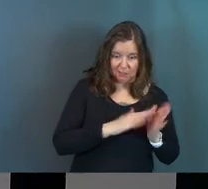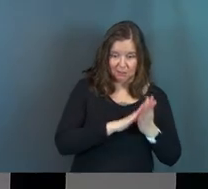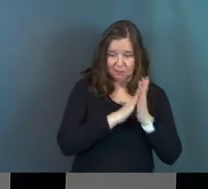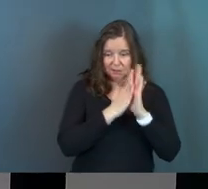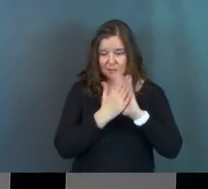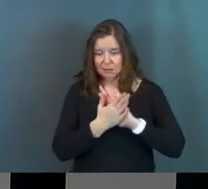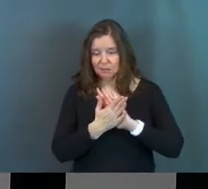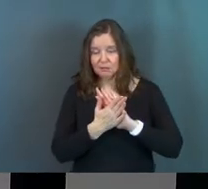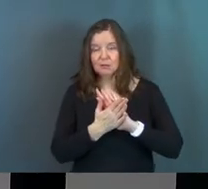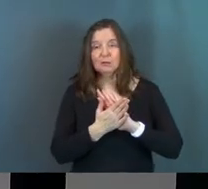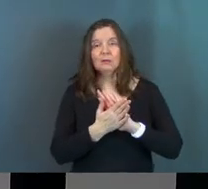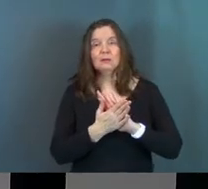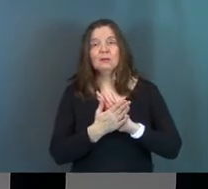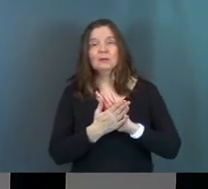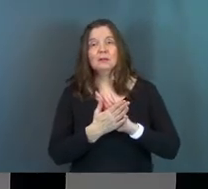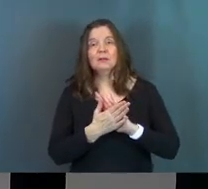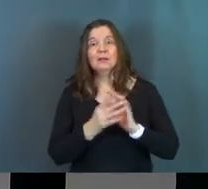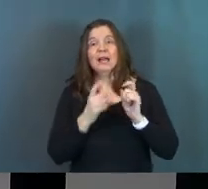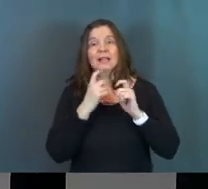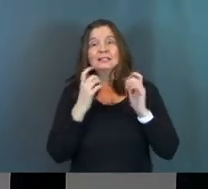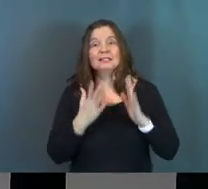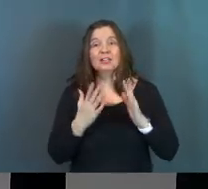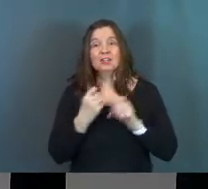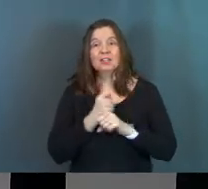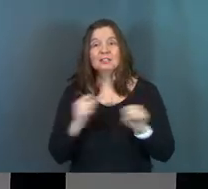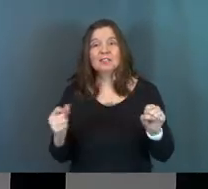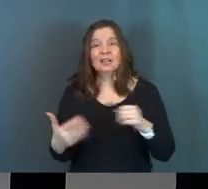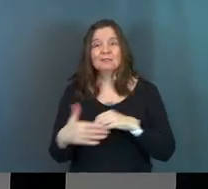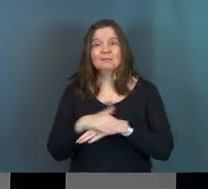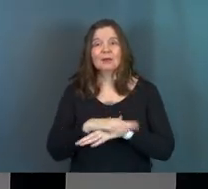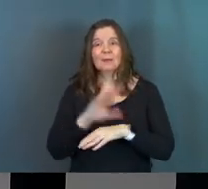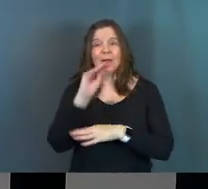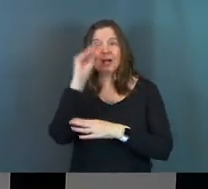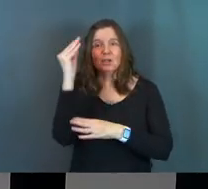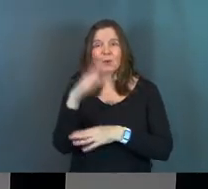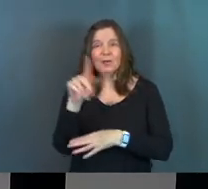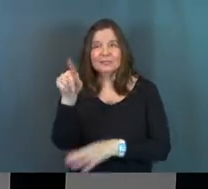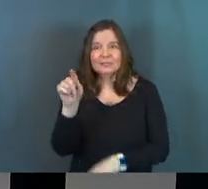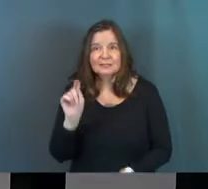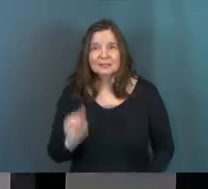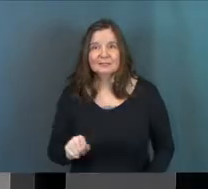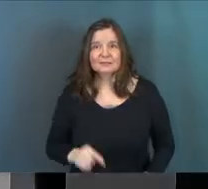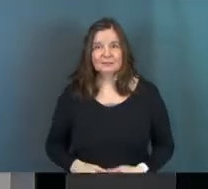to a sinner period, to a sinner saved by grace, exclamation.